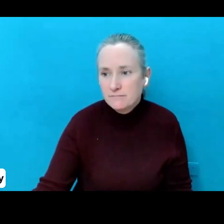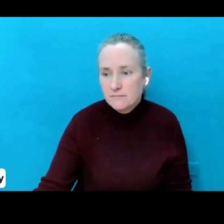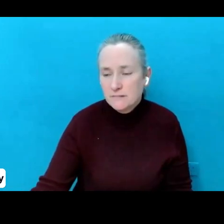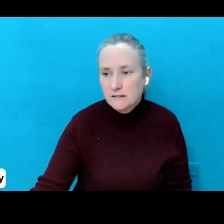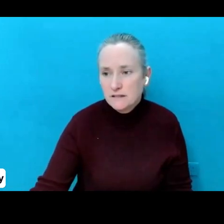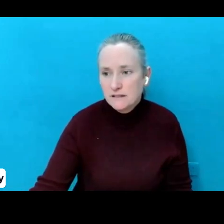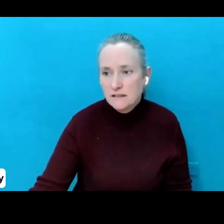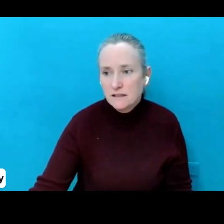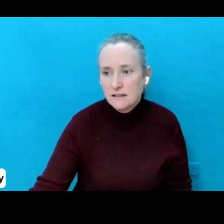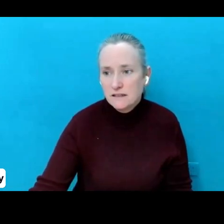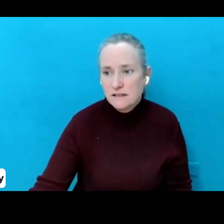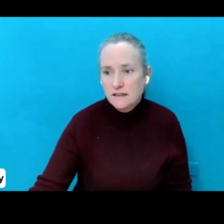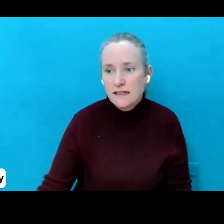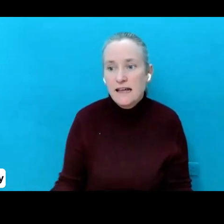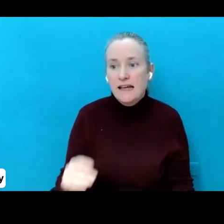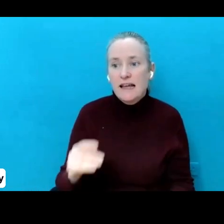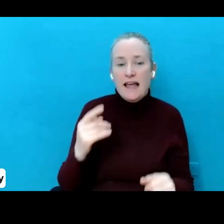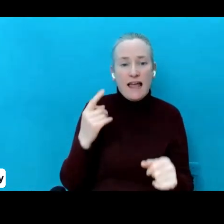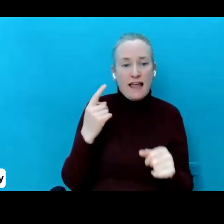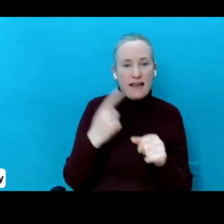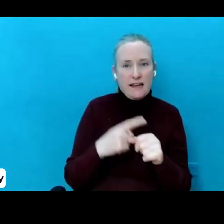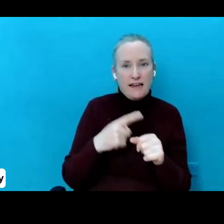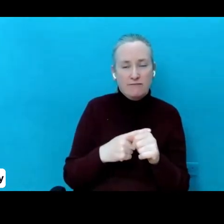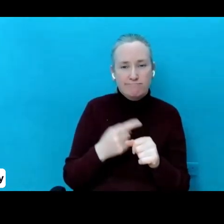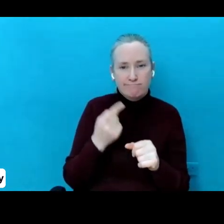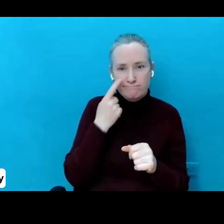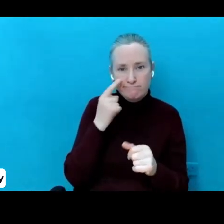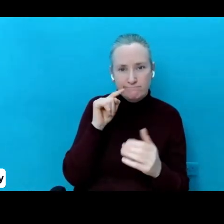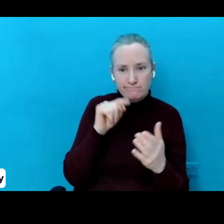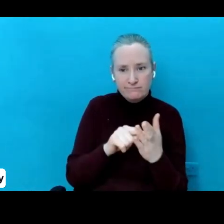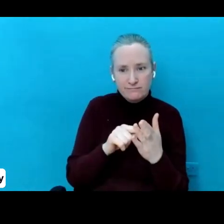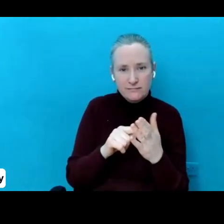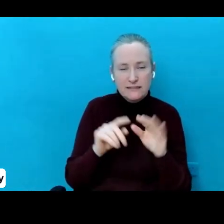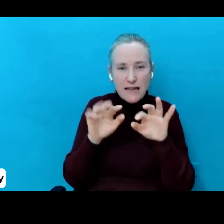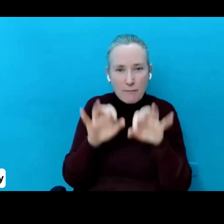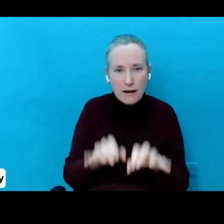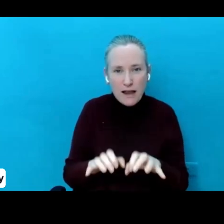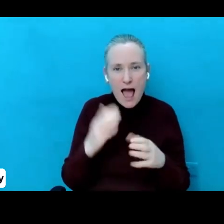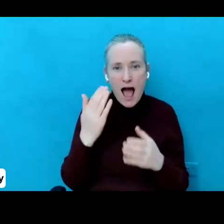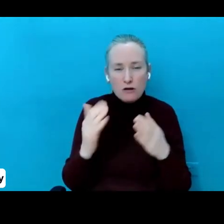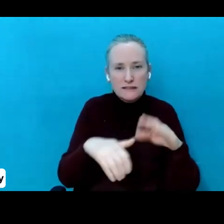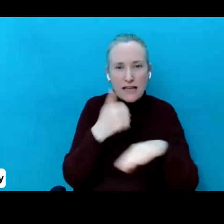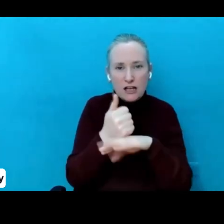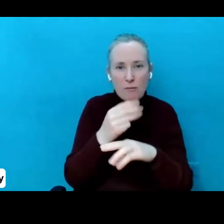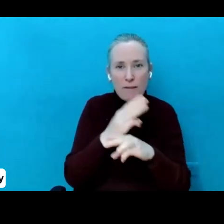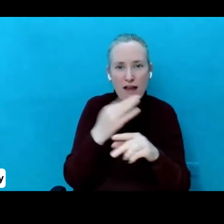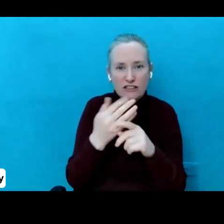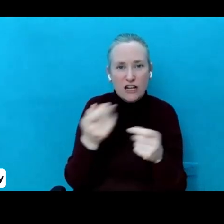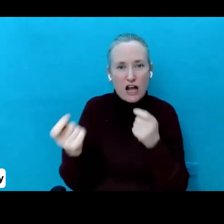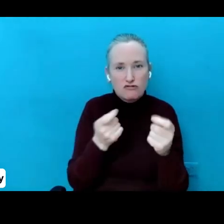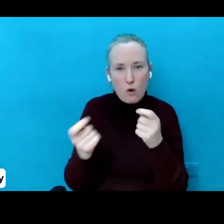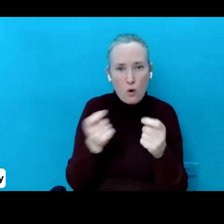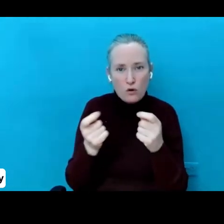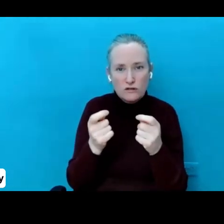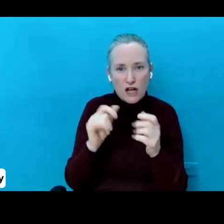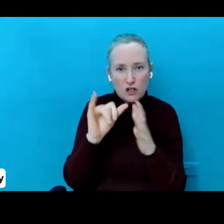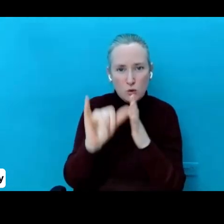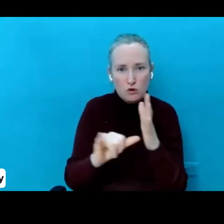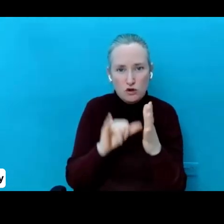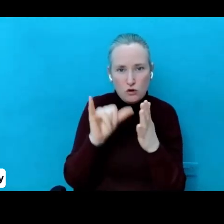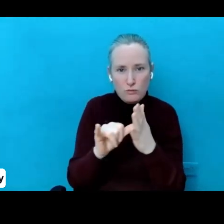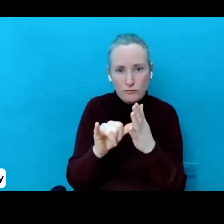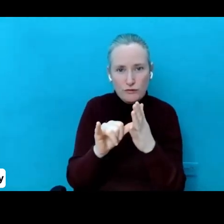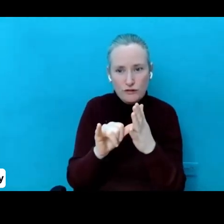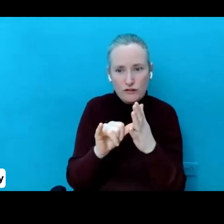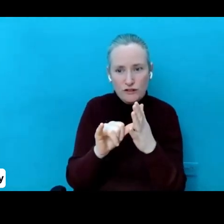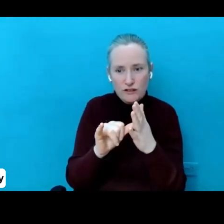Now, again, if you go in how to set up parental controls on YouTube, if you put that into Google, it says the highest